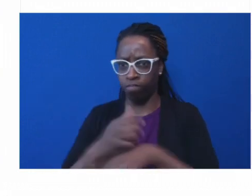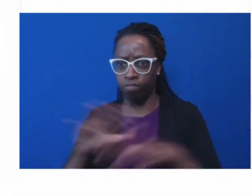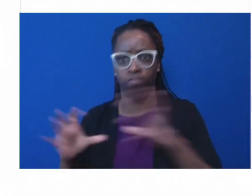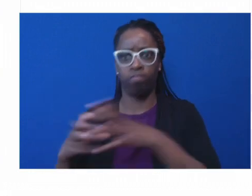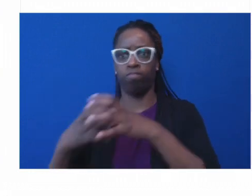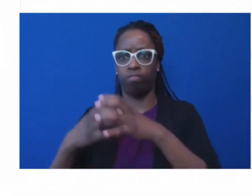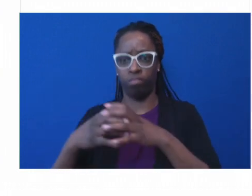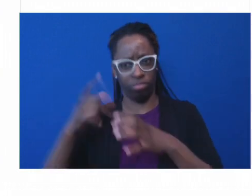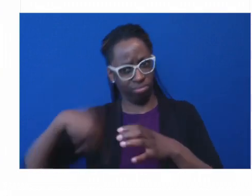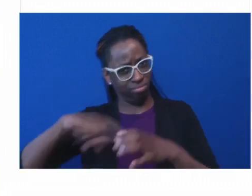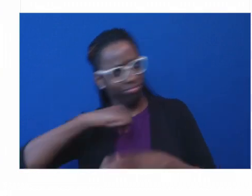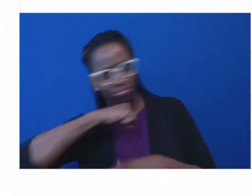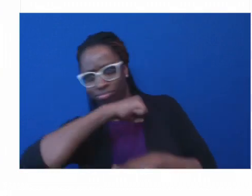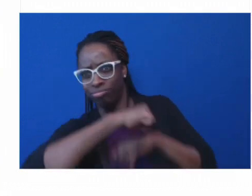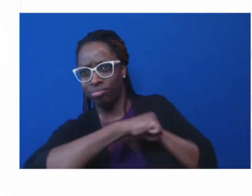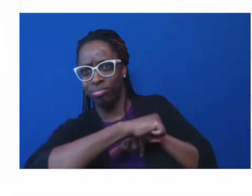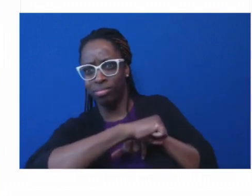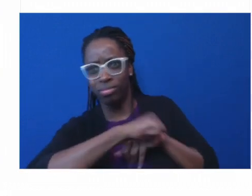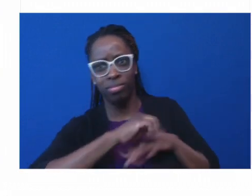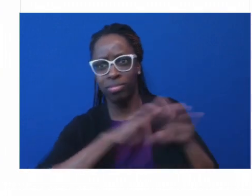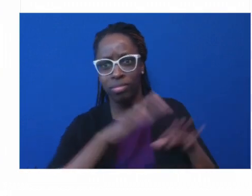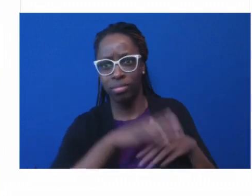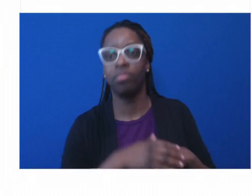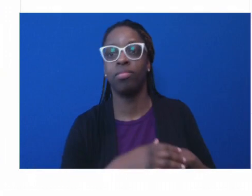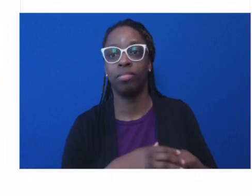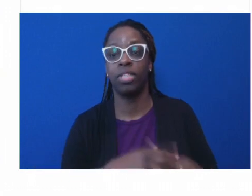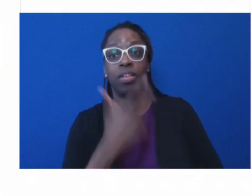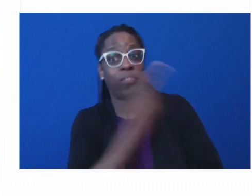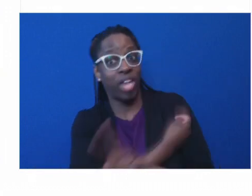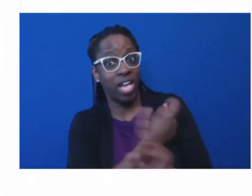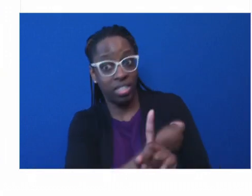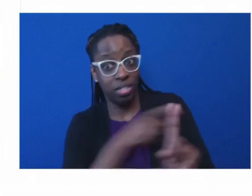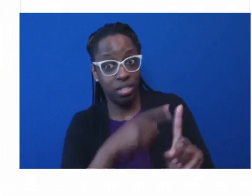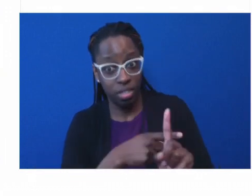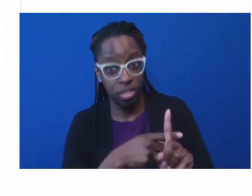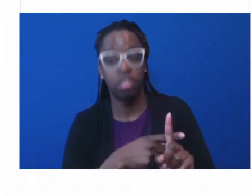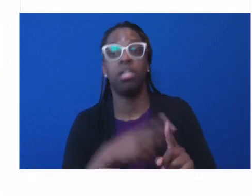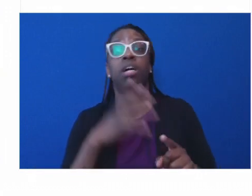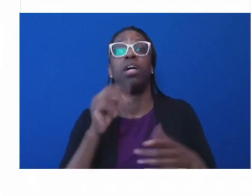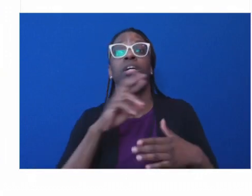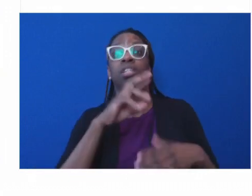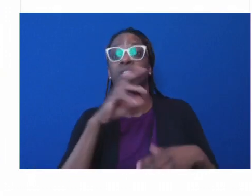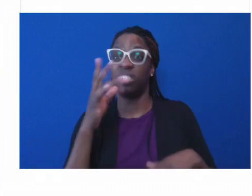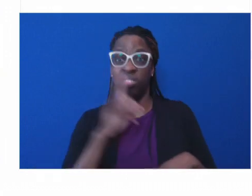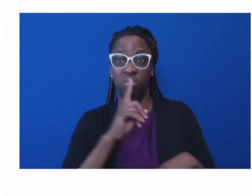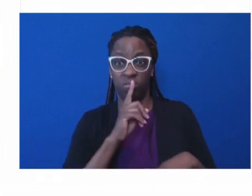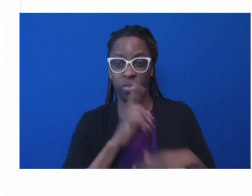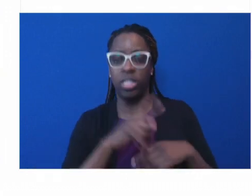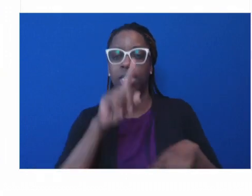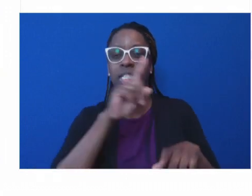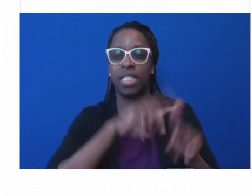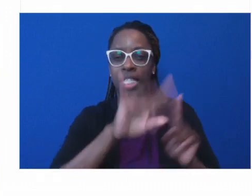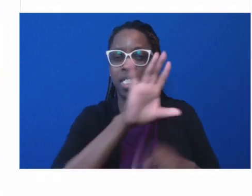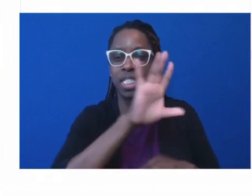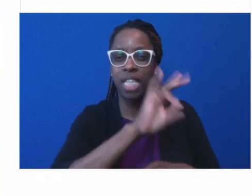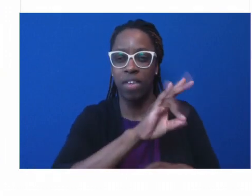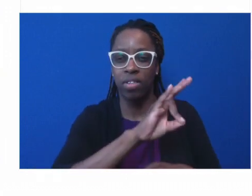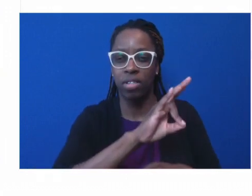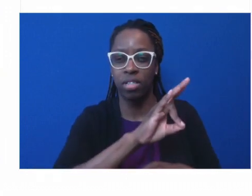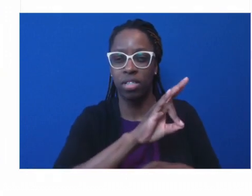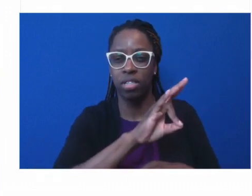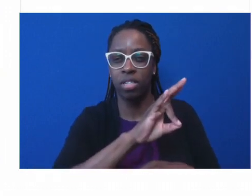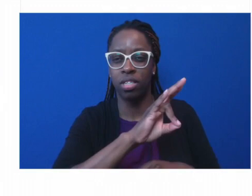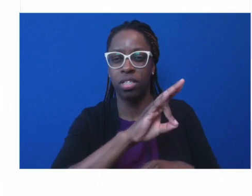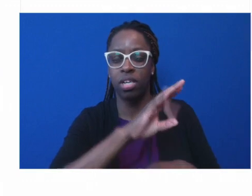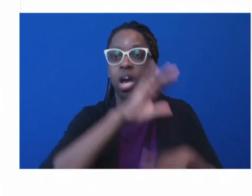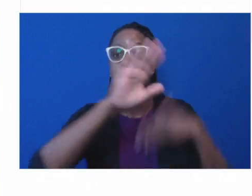organization. In the end, seven counties signed this agreement with the state and kept control of their own established process. The San Jose